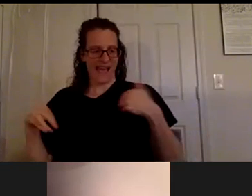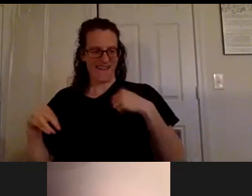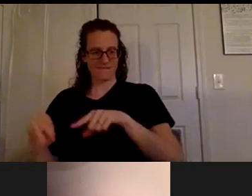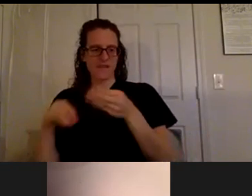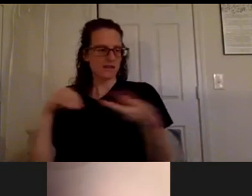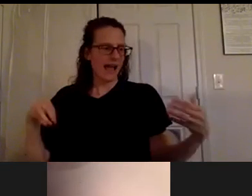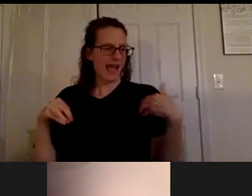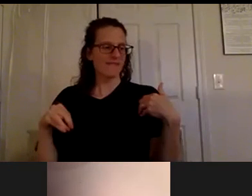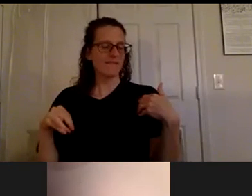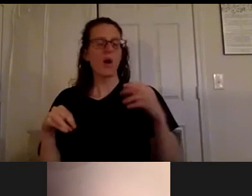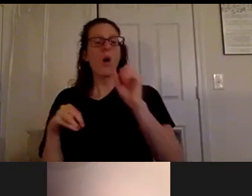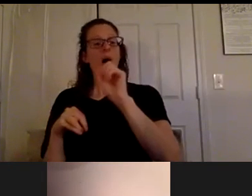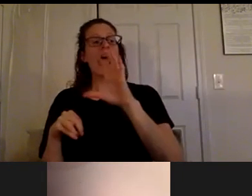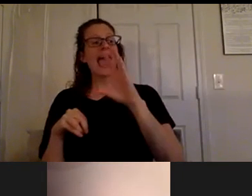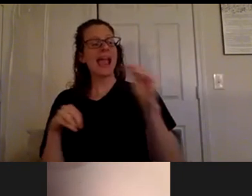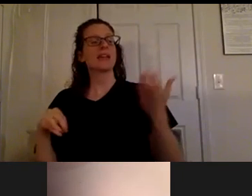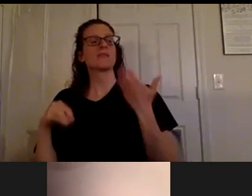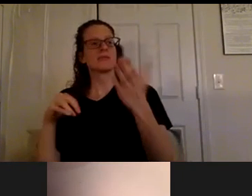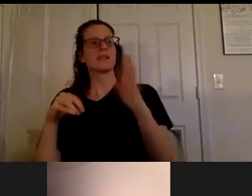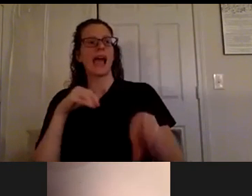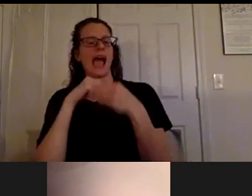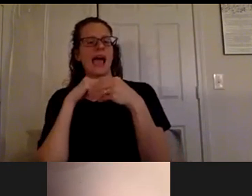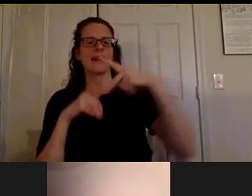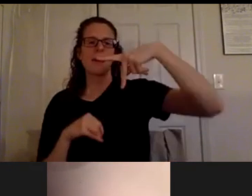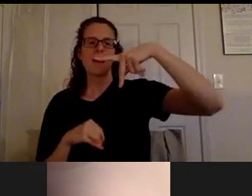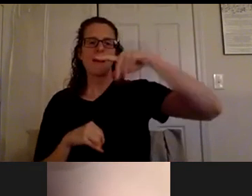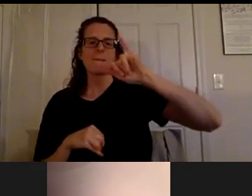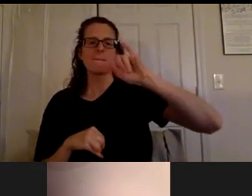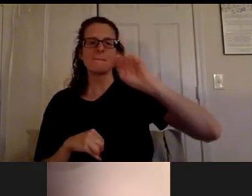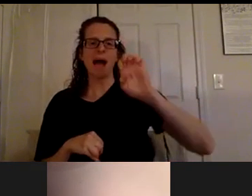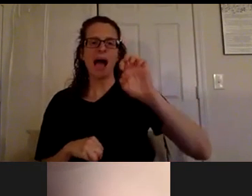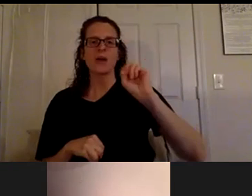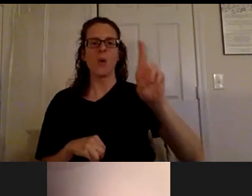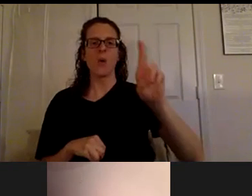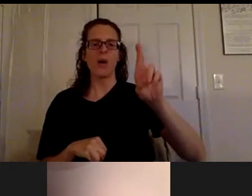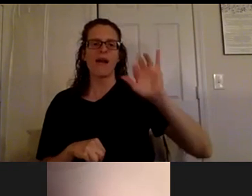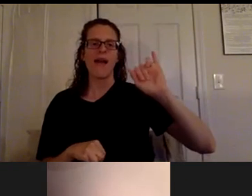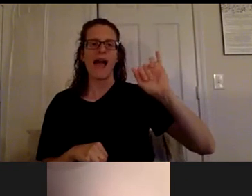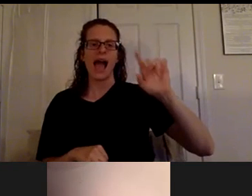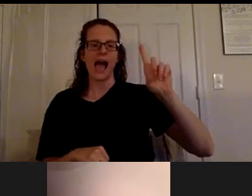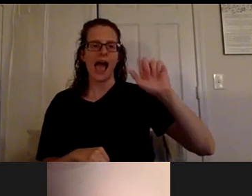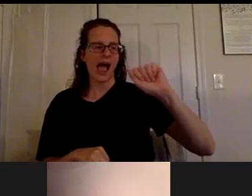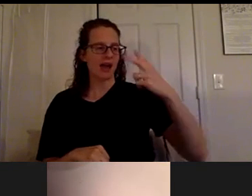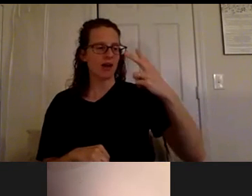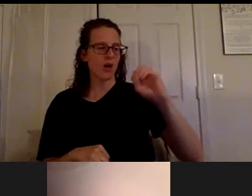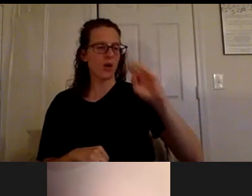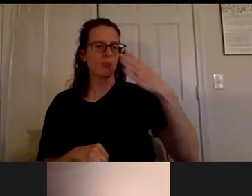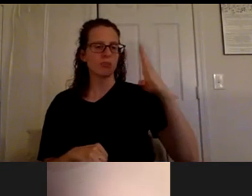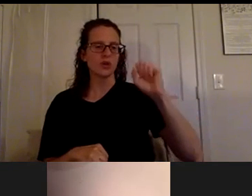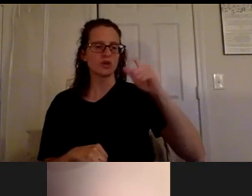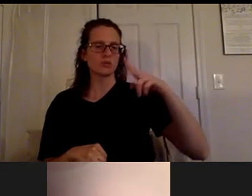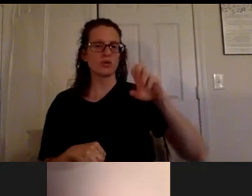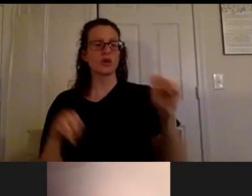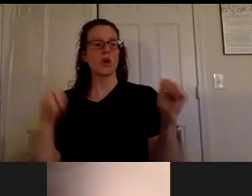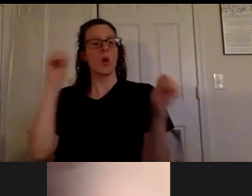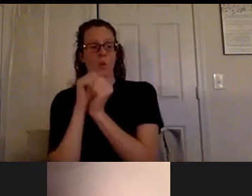pine or blue spruce to use with the eucalyptus radia um i just watched